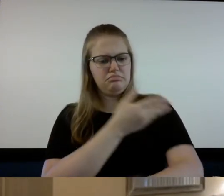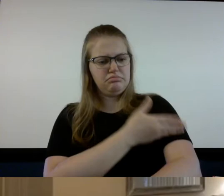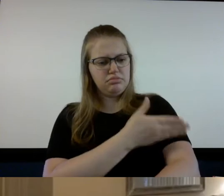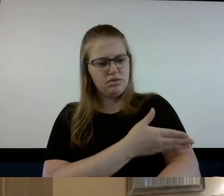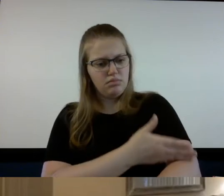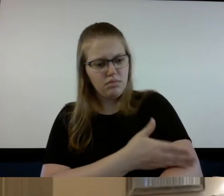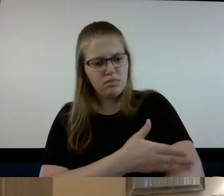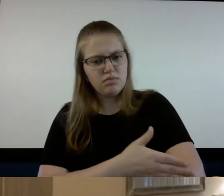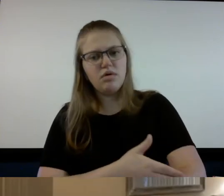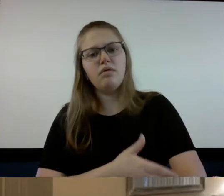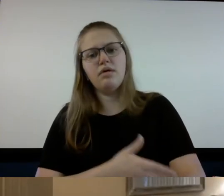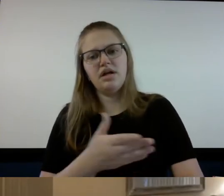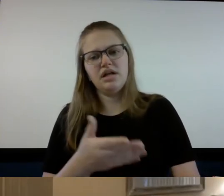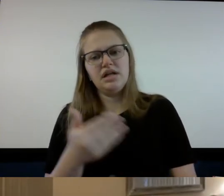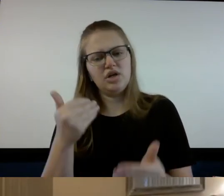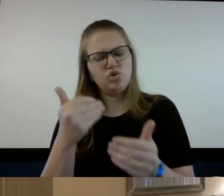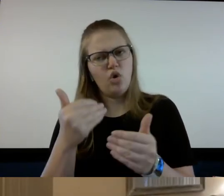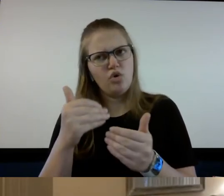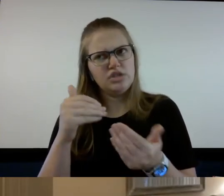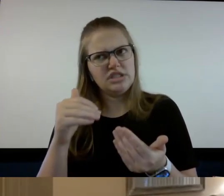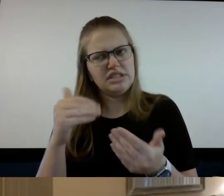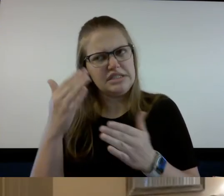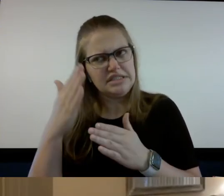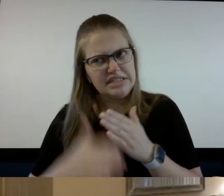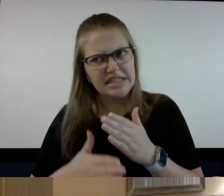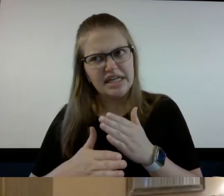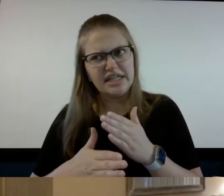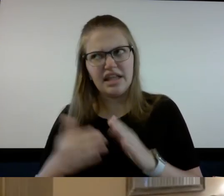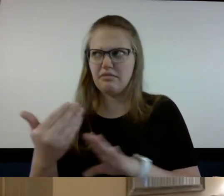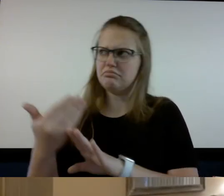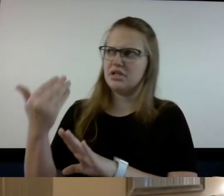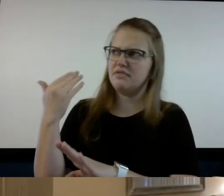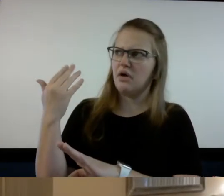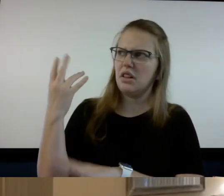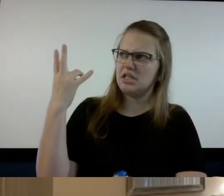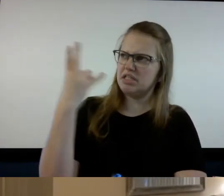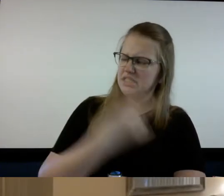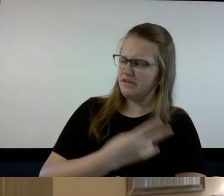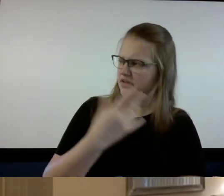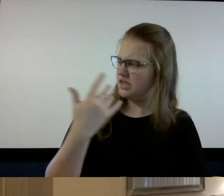over the last seven days so about seven eight days in